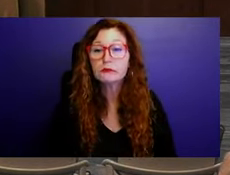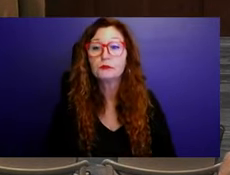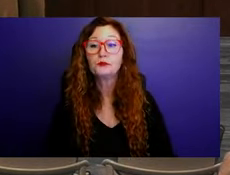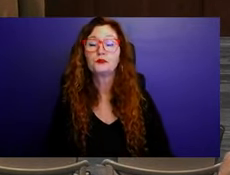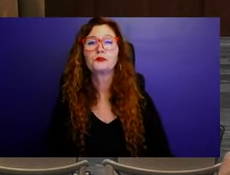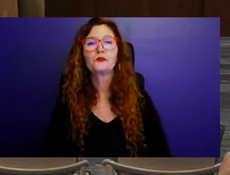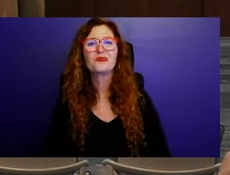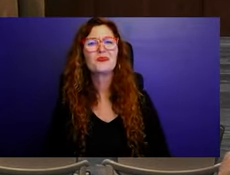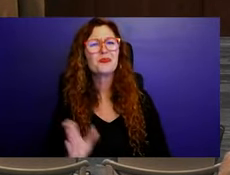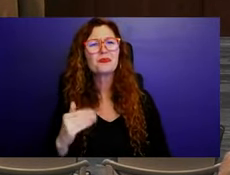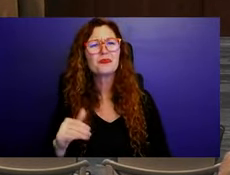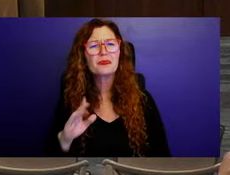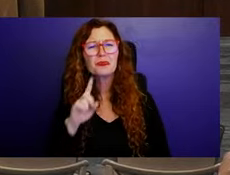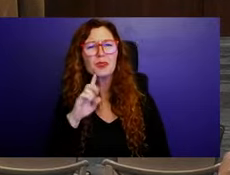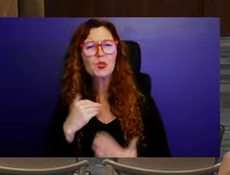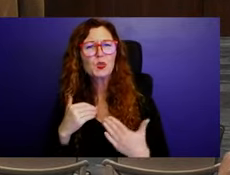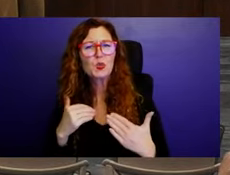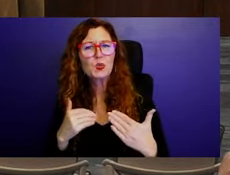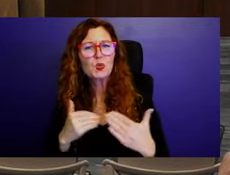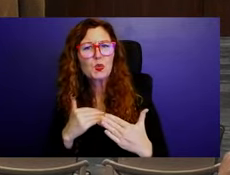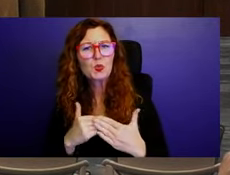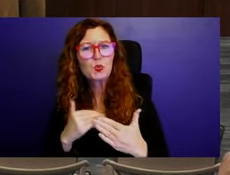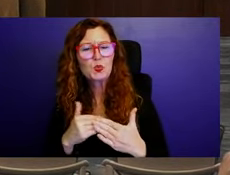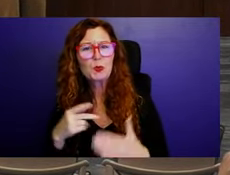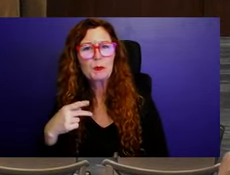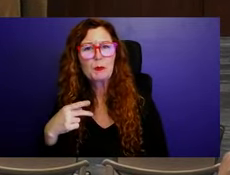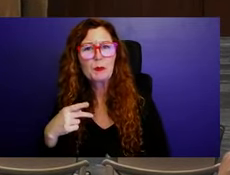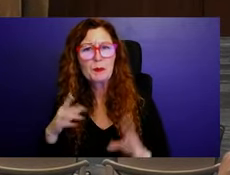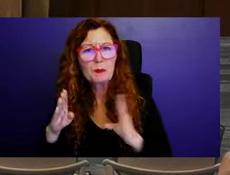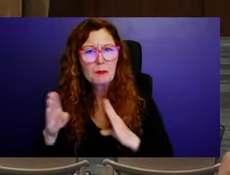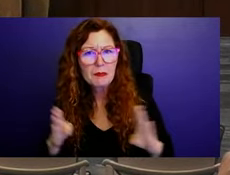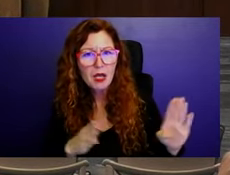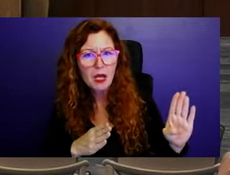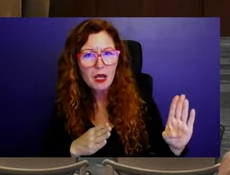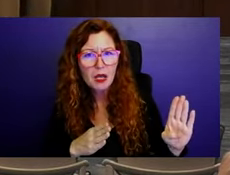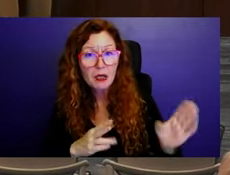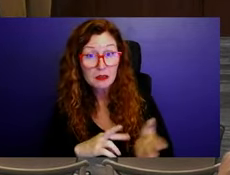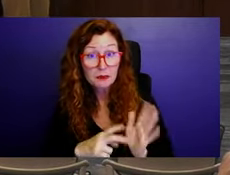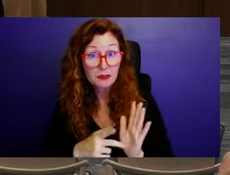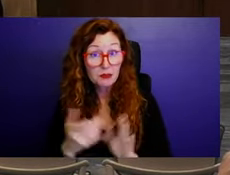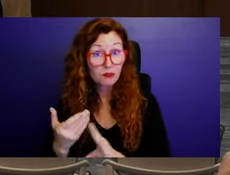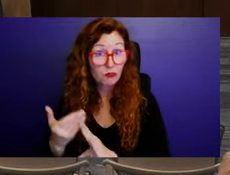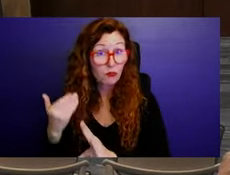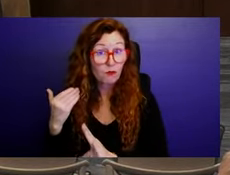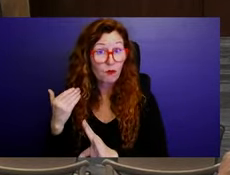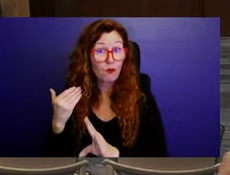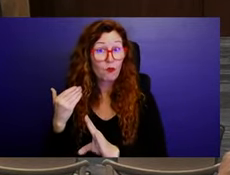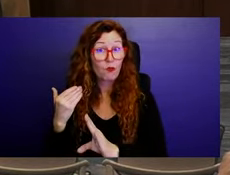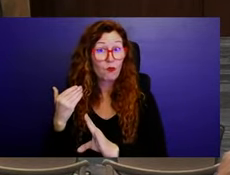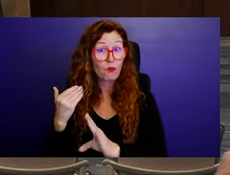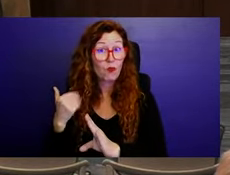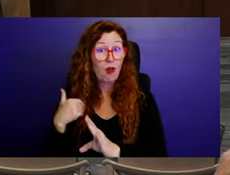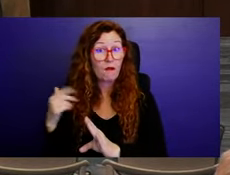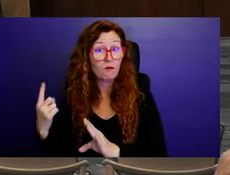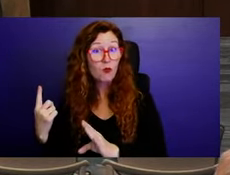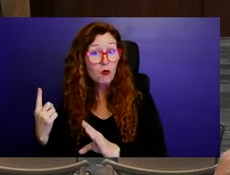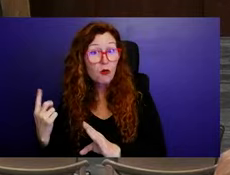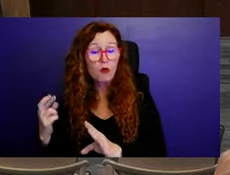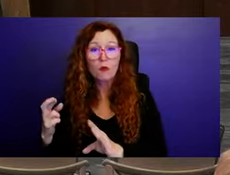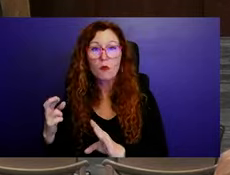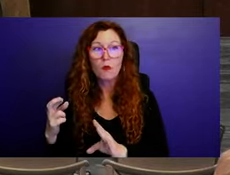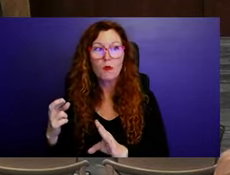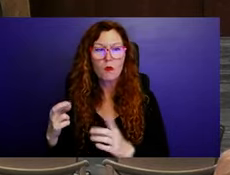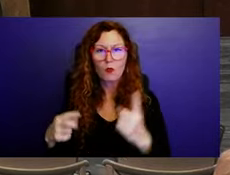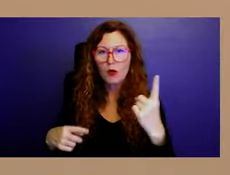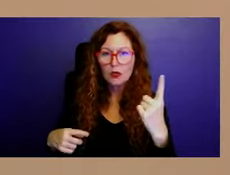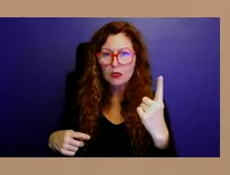site plan. Was there some sort of former that this is new or that's just, it's the master site plan, the new major